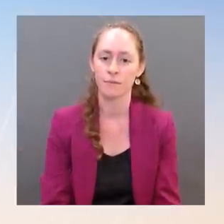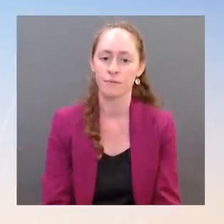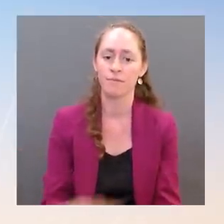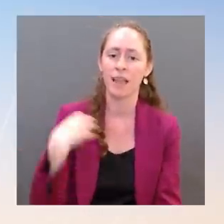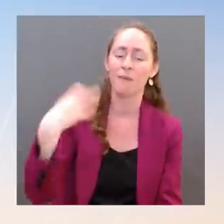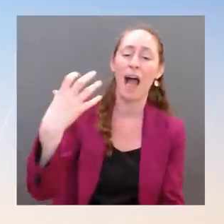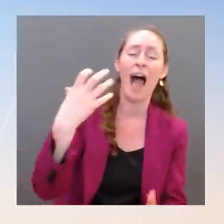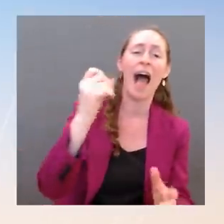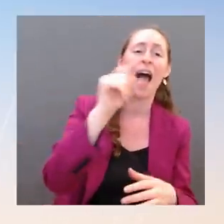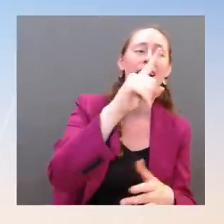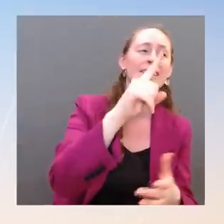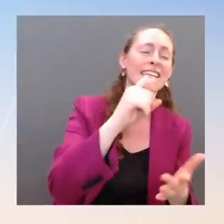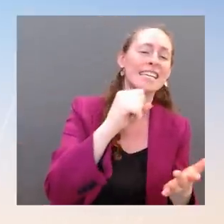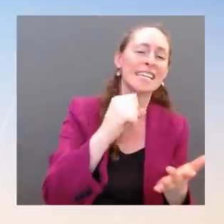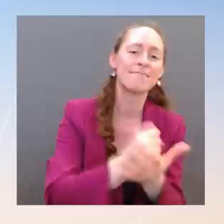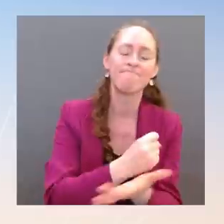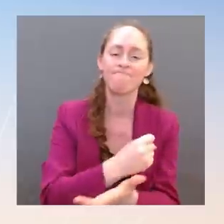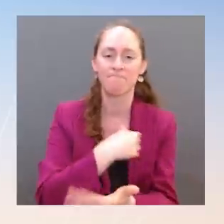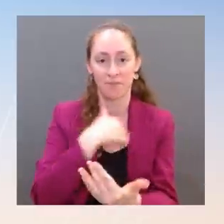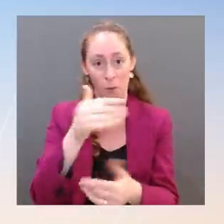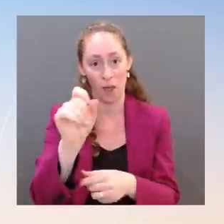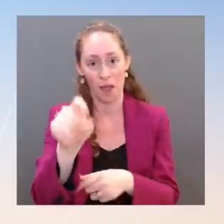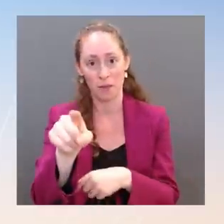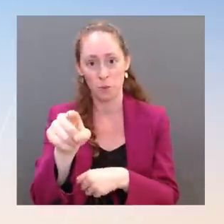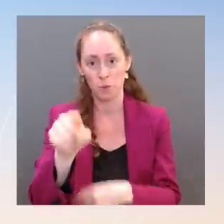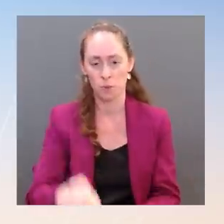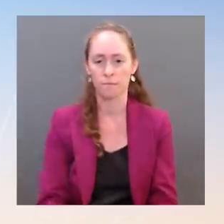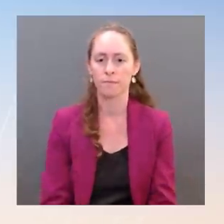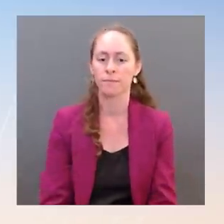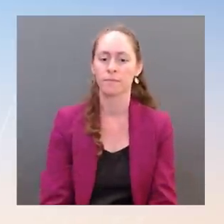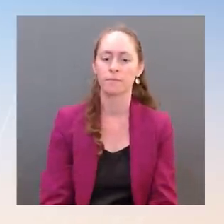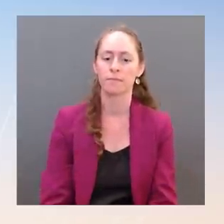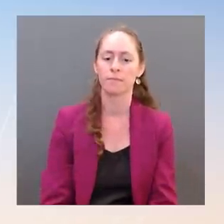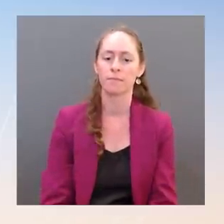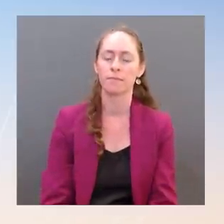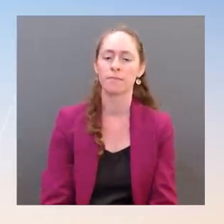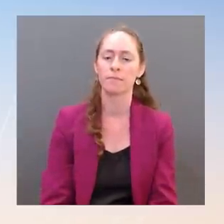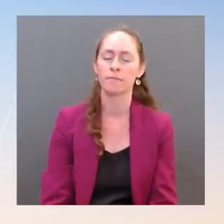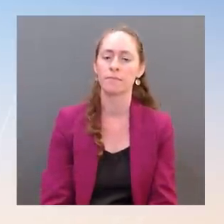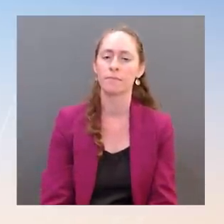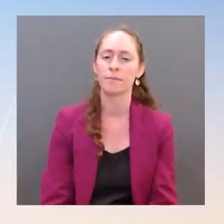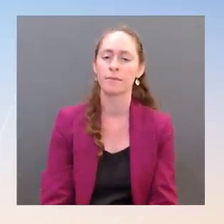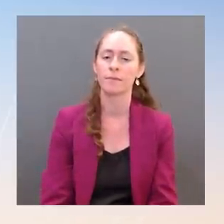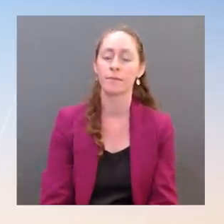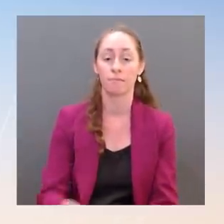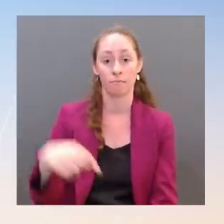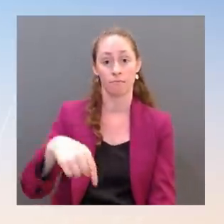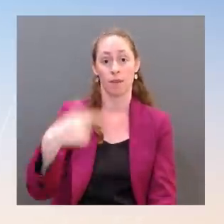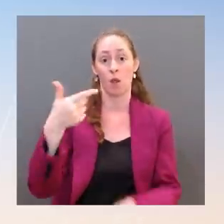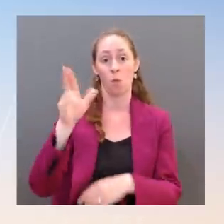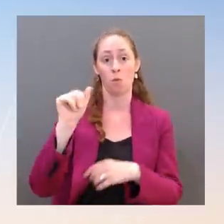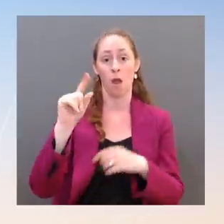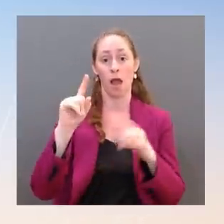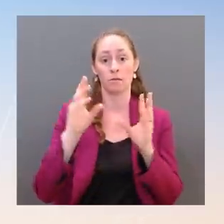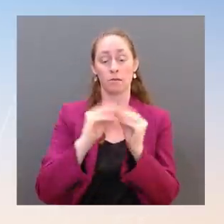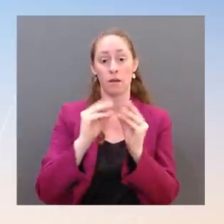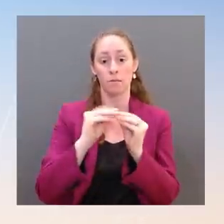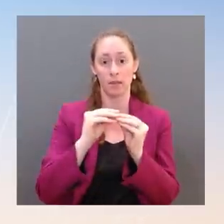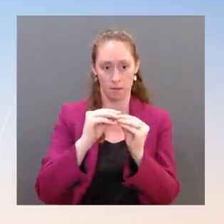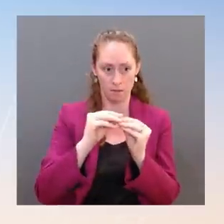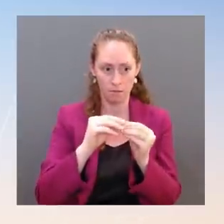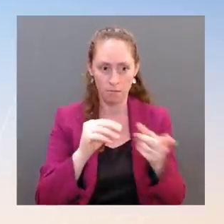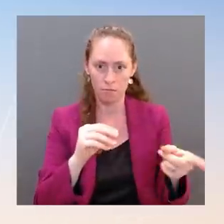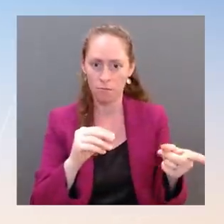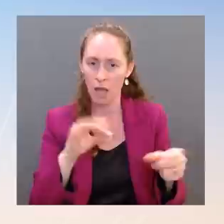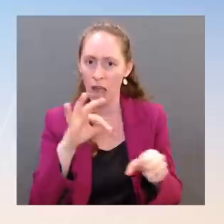there is a possibility that Saturday's election in Australia will not produce a winner in time for someone to go to